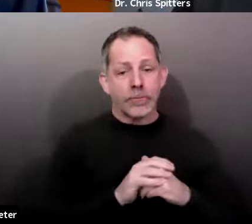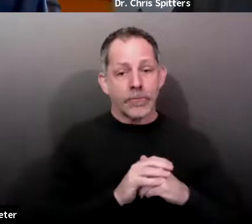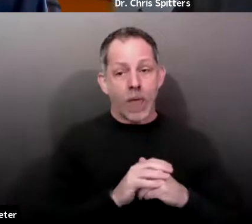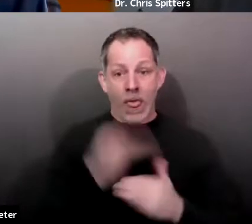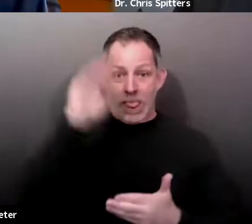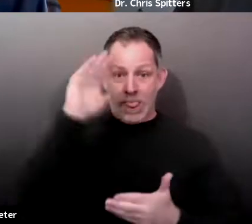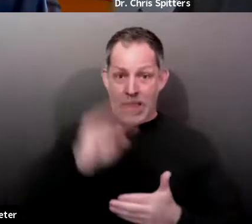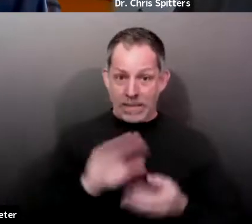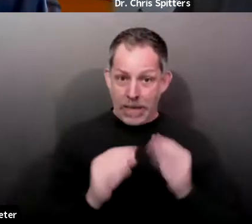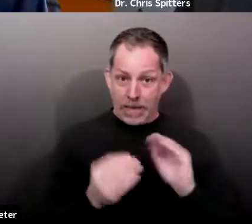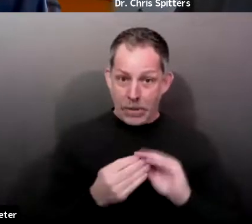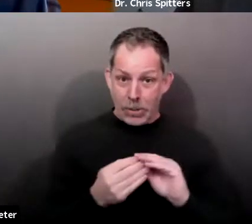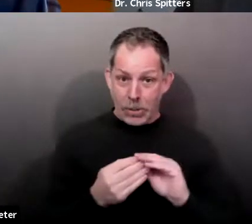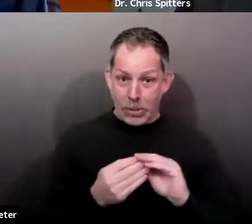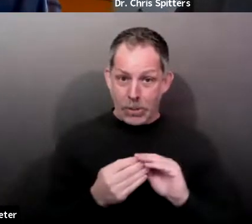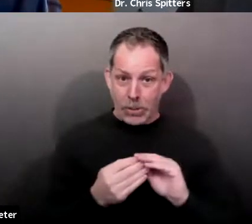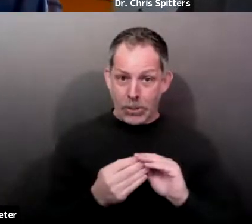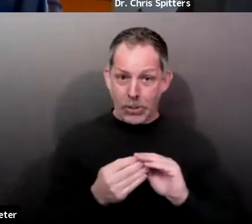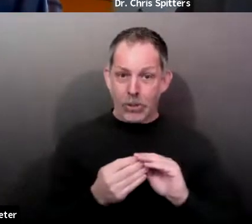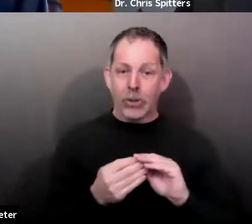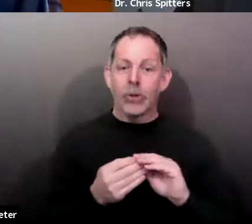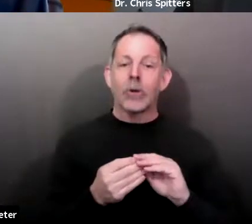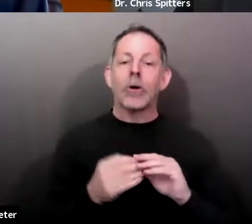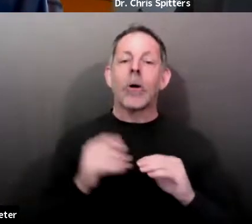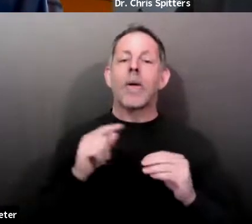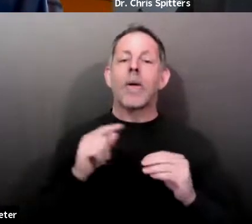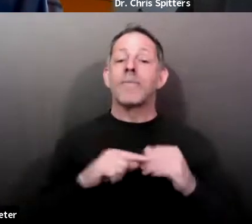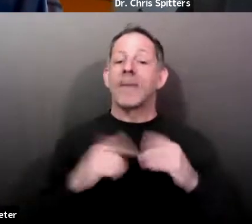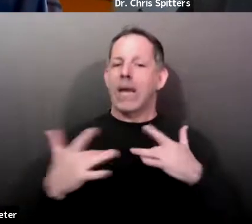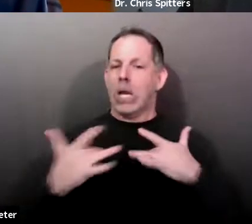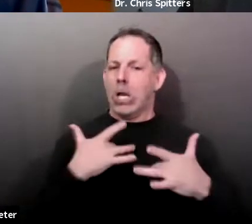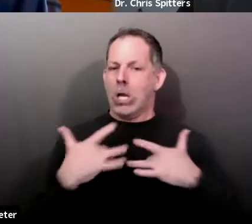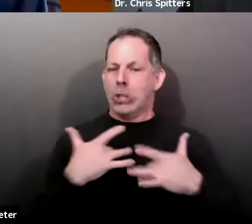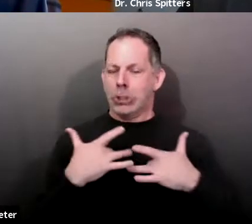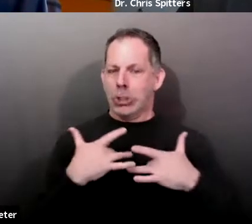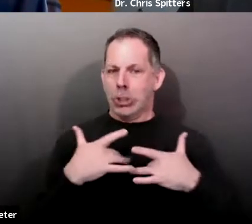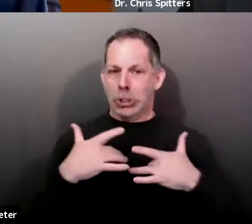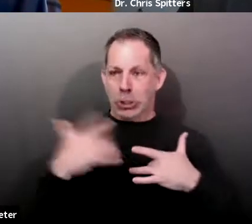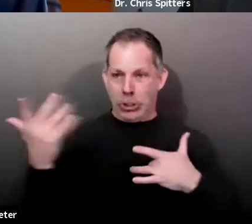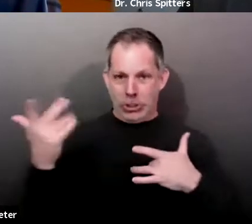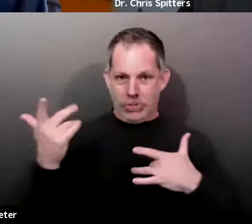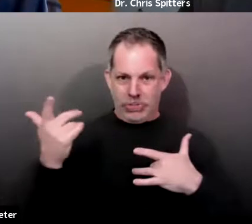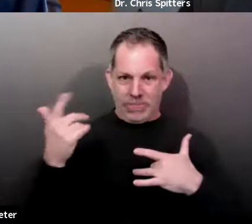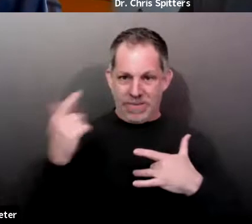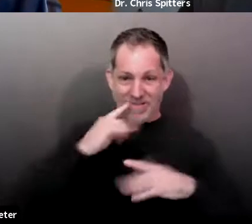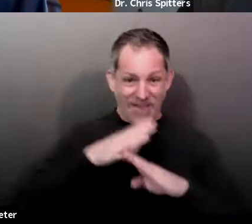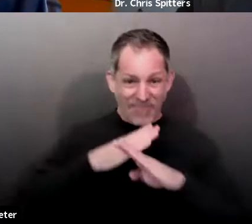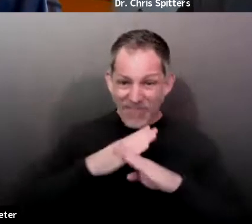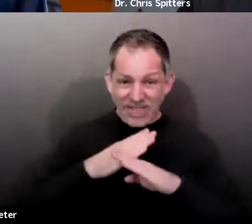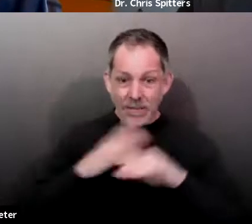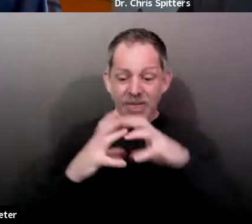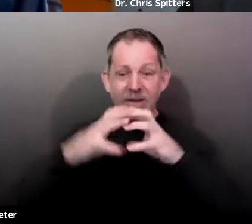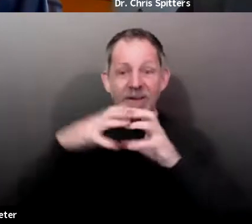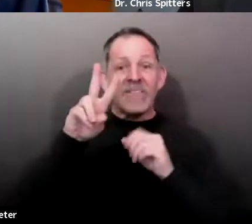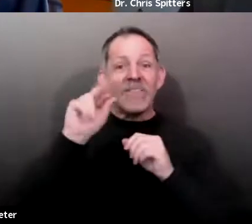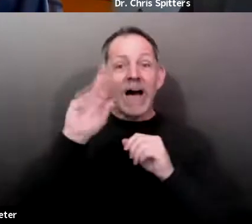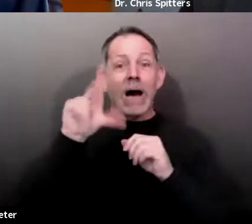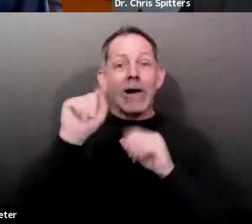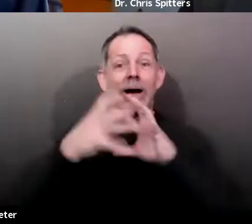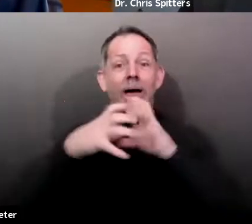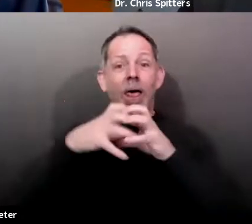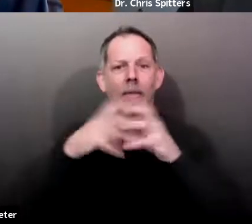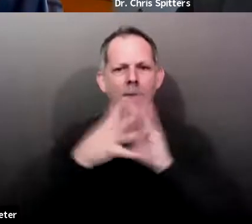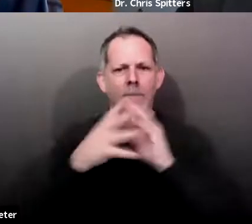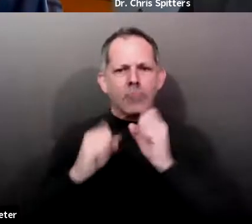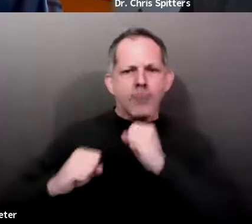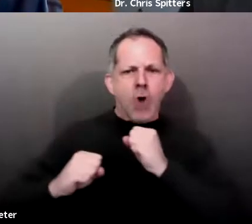variants can arise. So not only are we protecting ourselves in the moment when we drive incidents down and have a low prevalence of